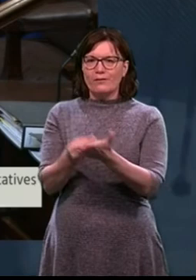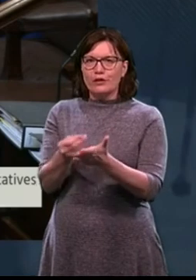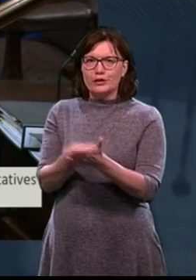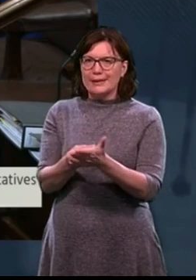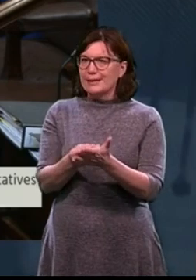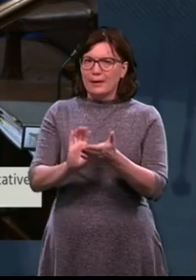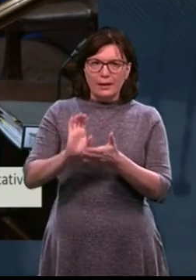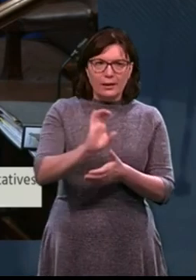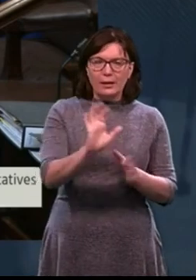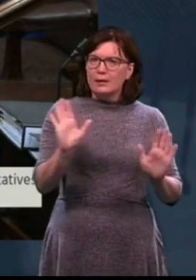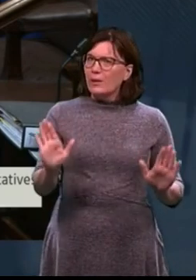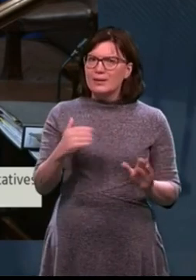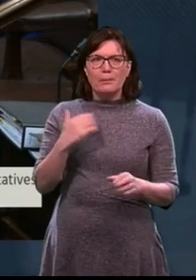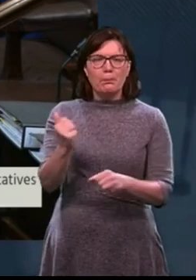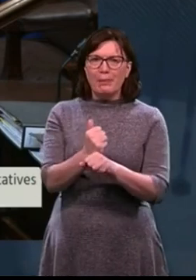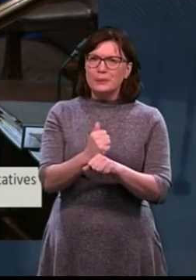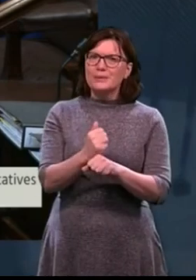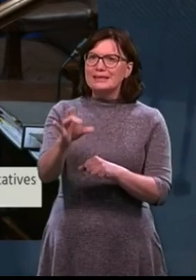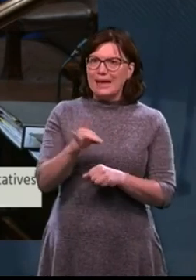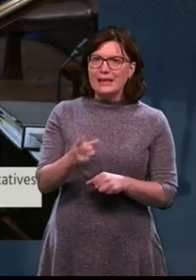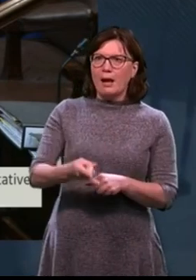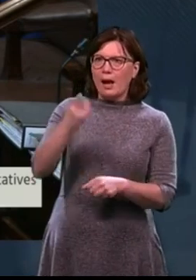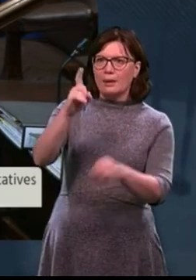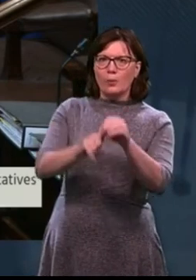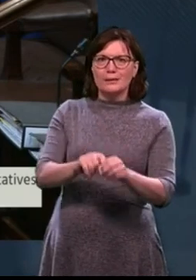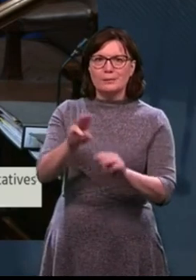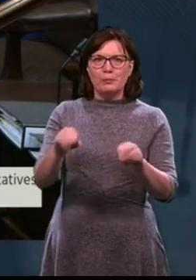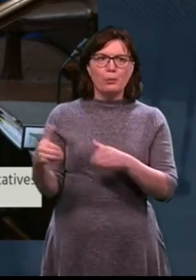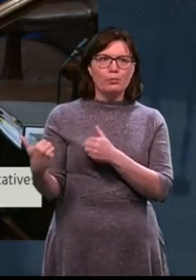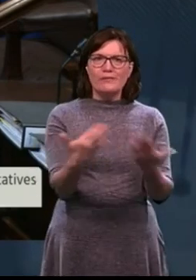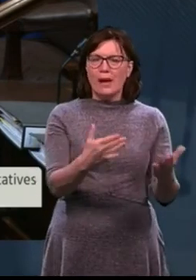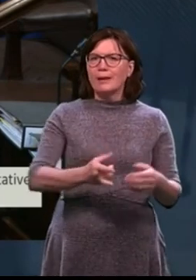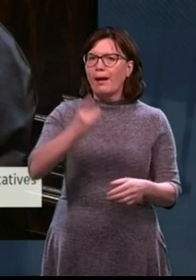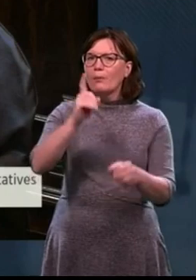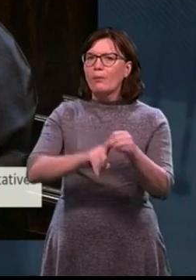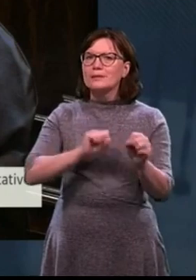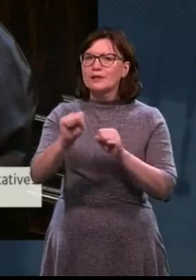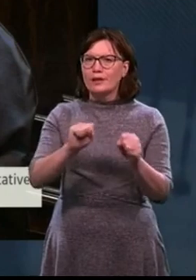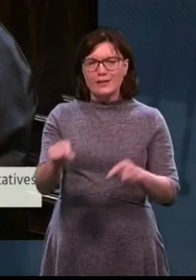actually getting high-quality services in place, and that proves challenging in some areas. Thank you, Tisha.